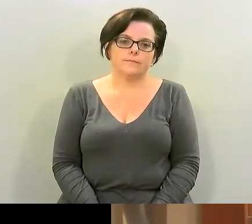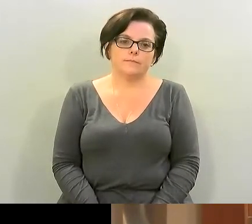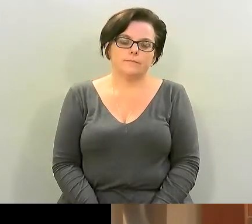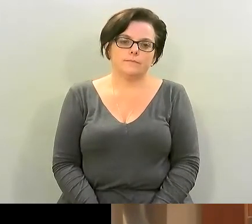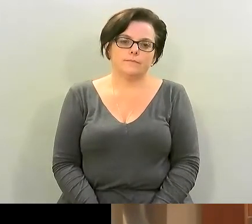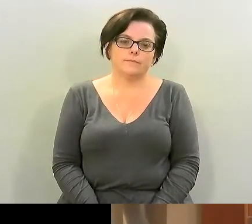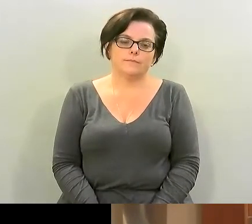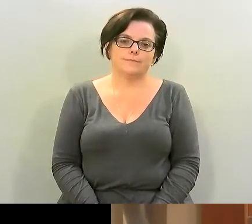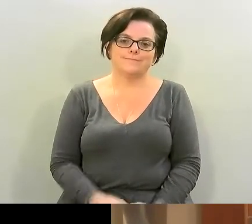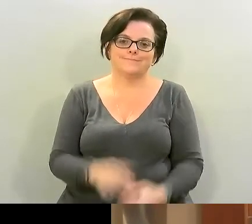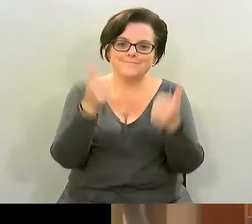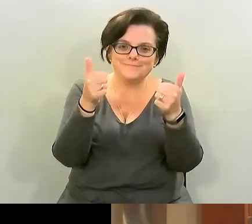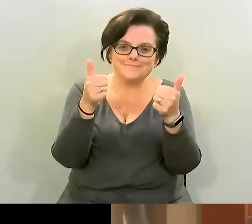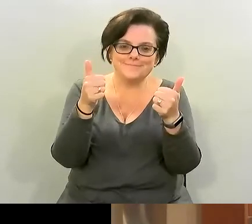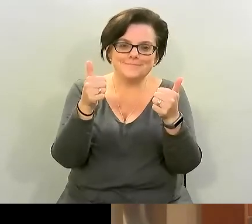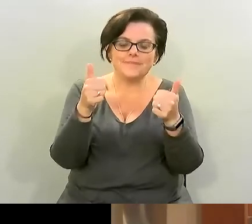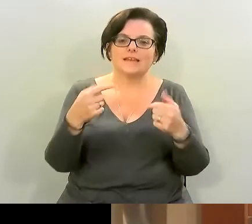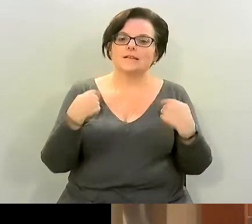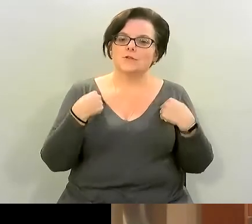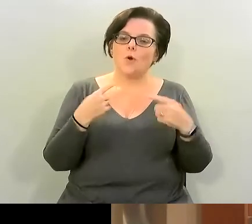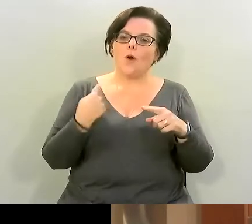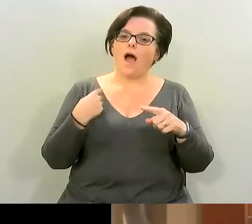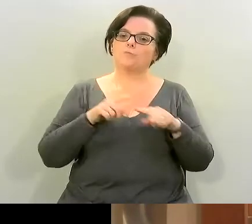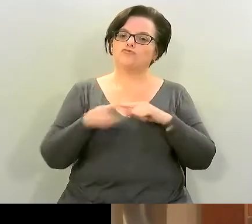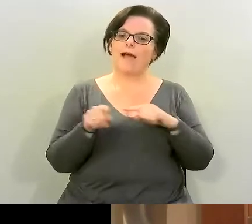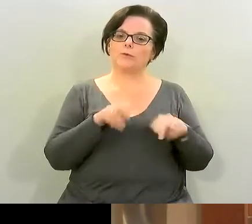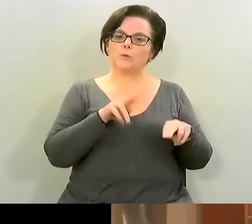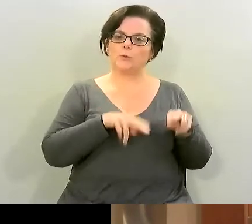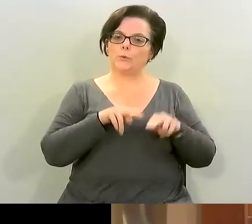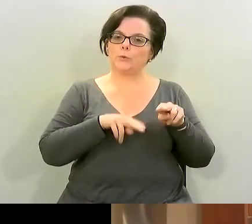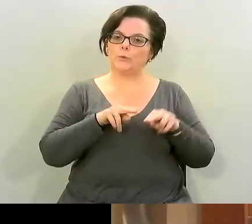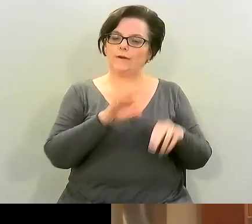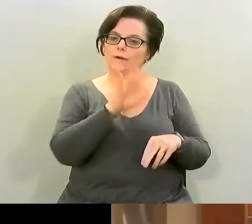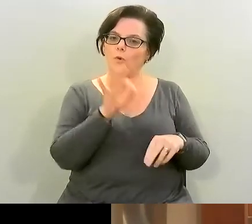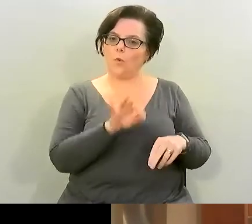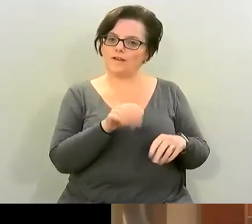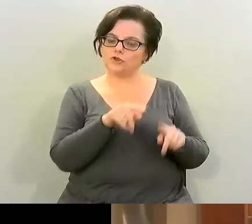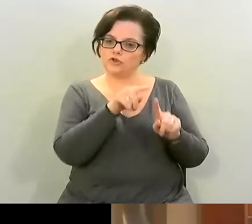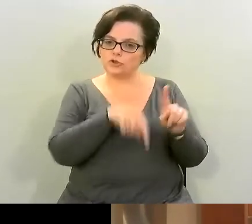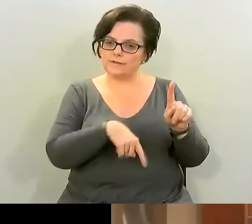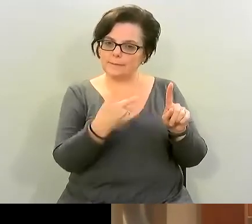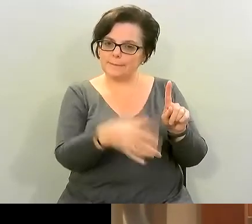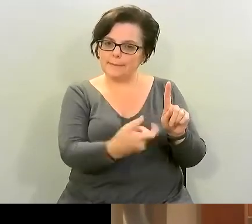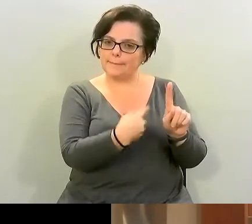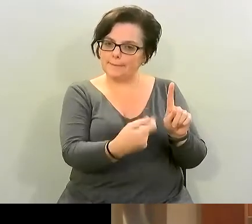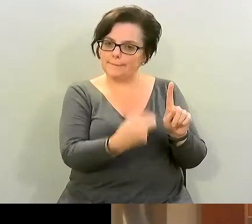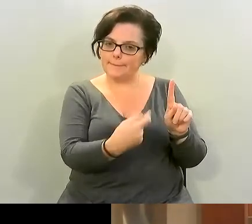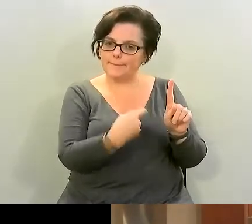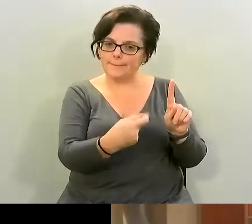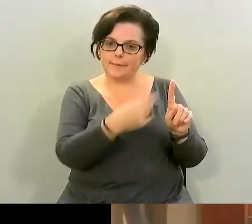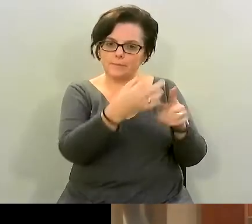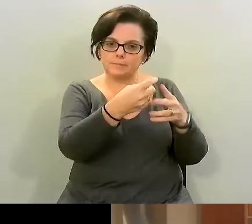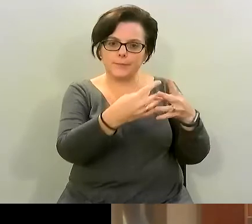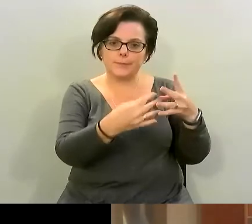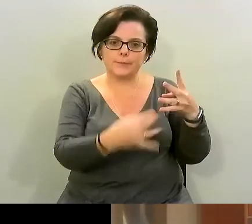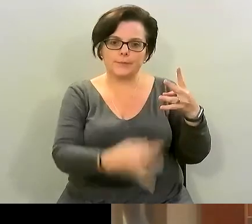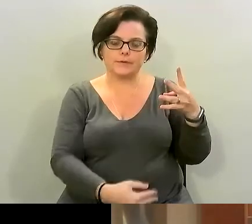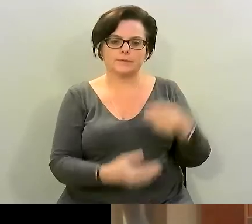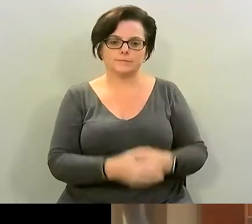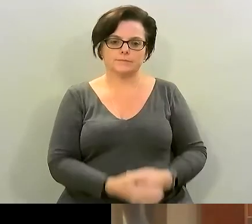hi um what i'm trying to do is moderate some of the questions that have been coming through um